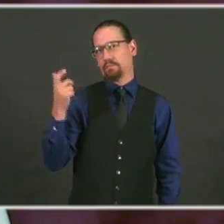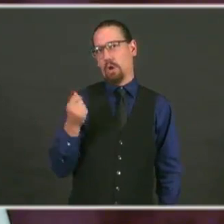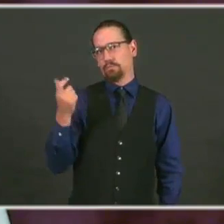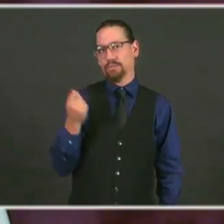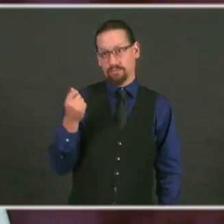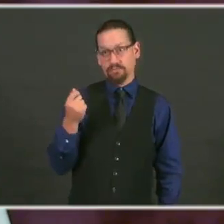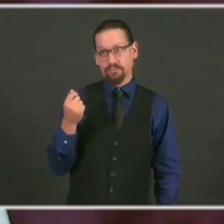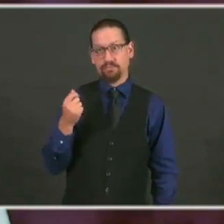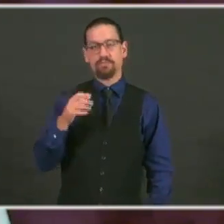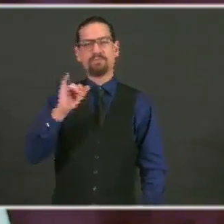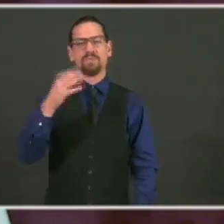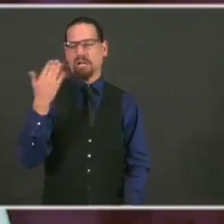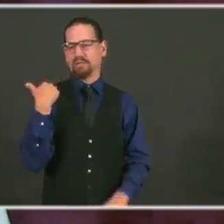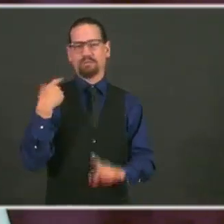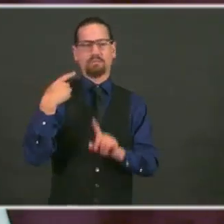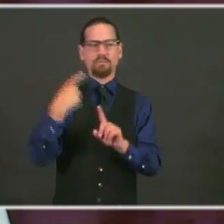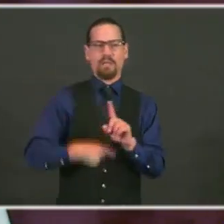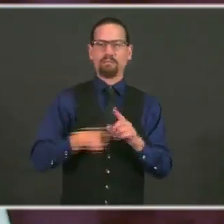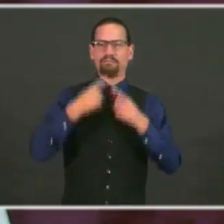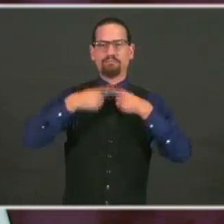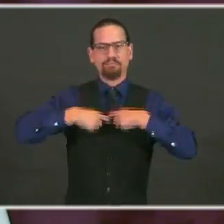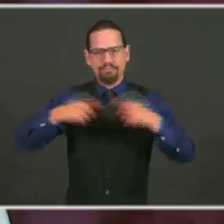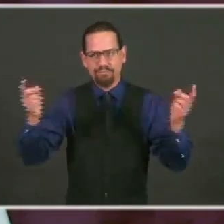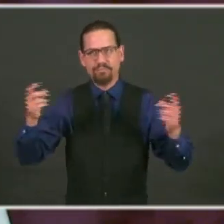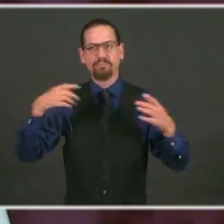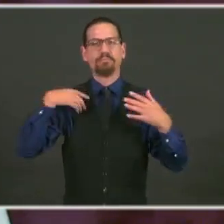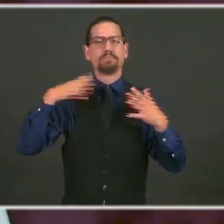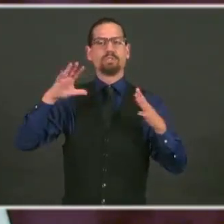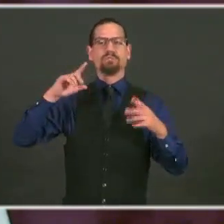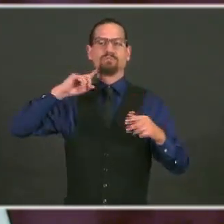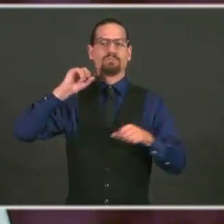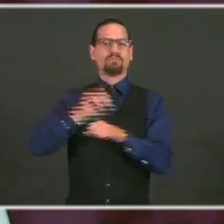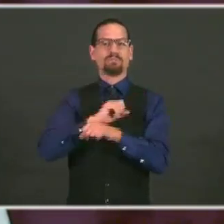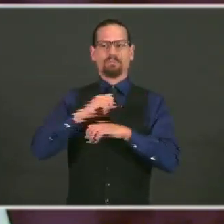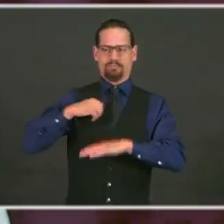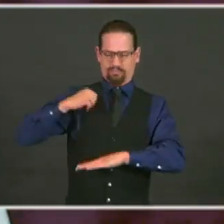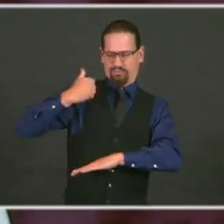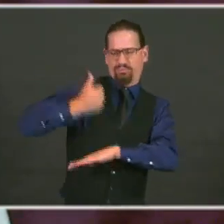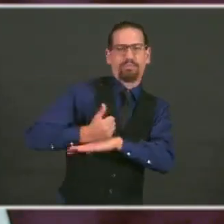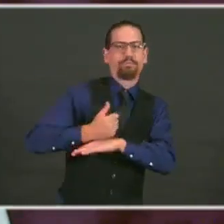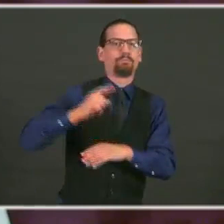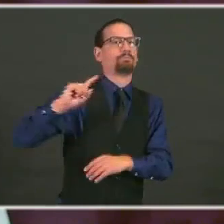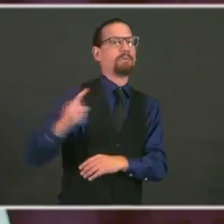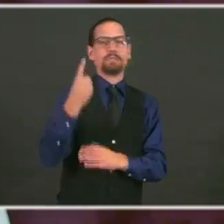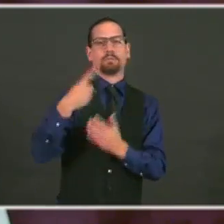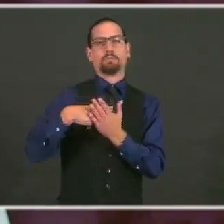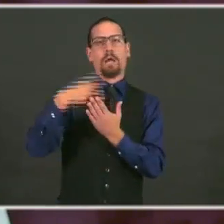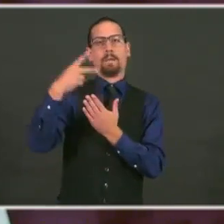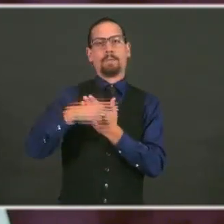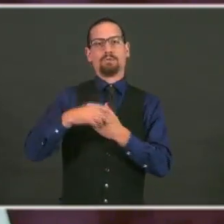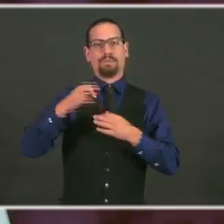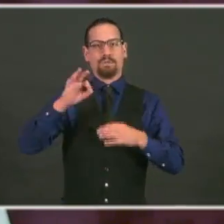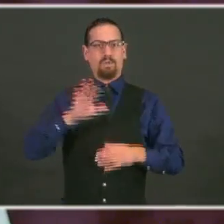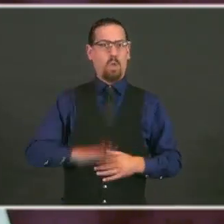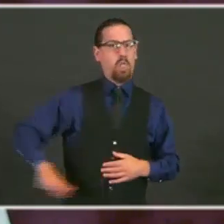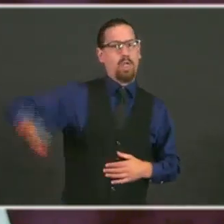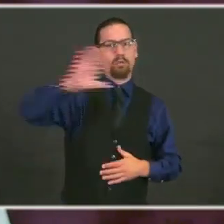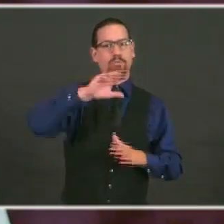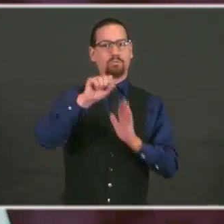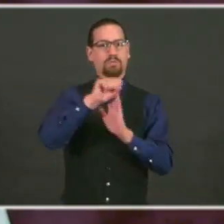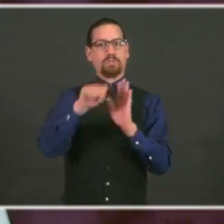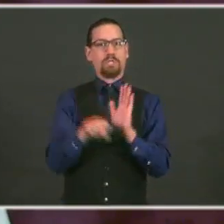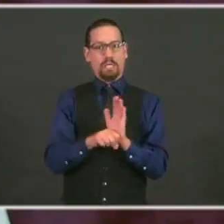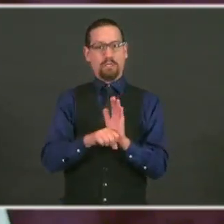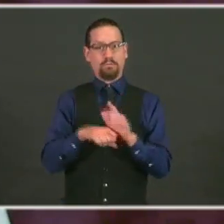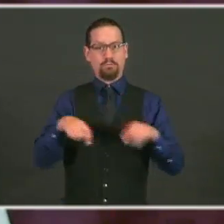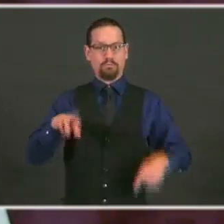ambitious, first-of-its-kind-in-the-nation initiative to get Rhode Islanders back to work. It